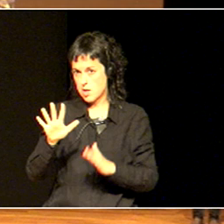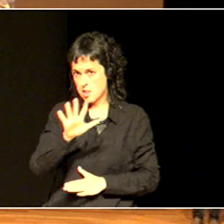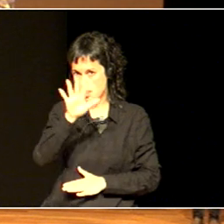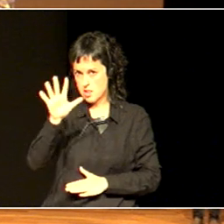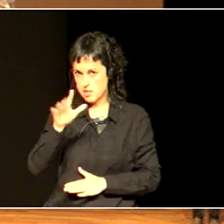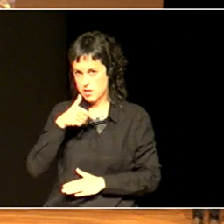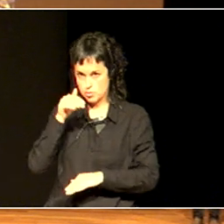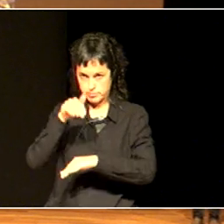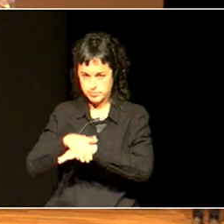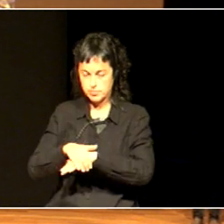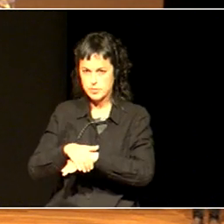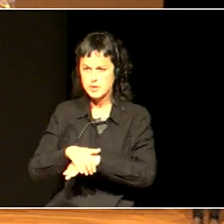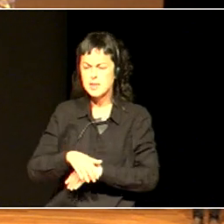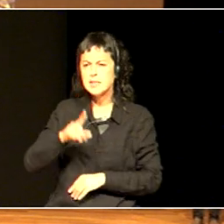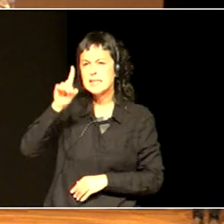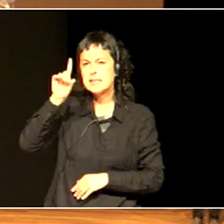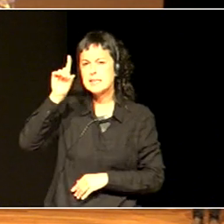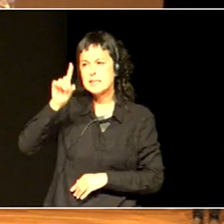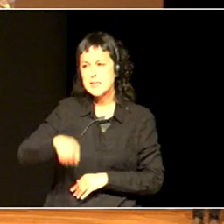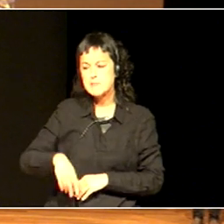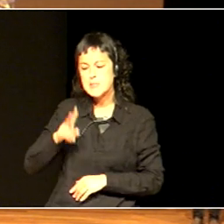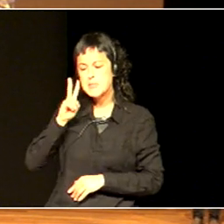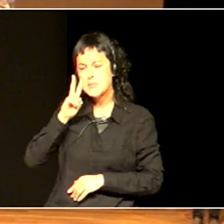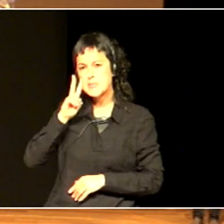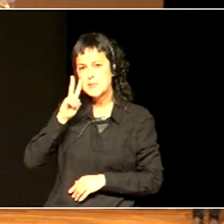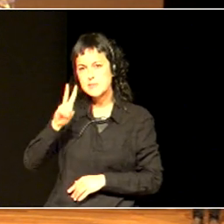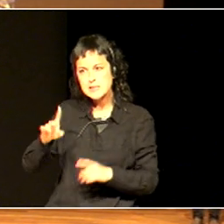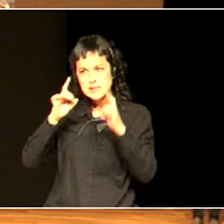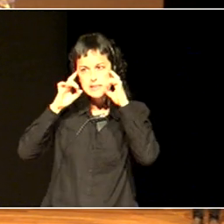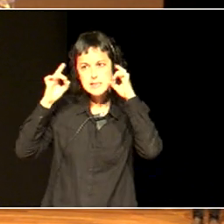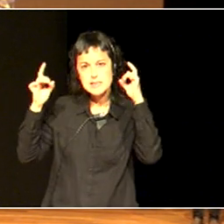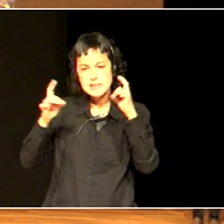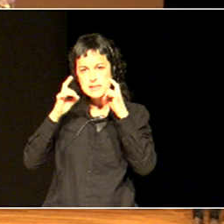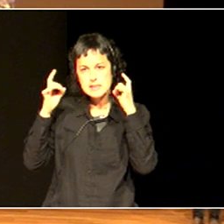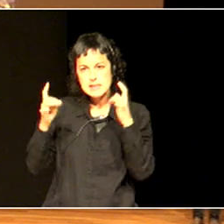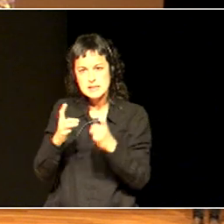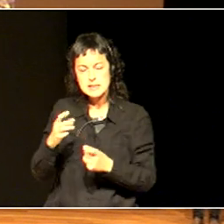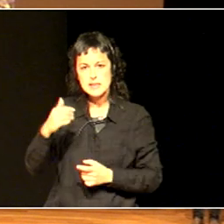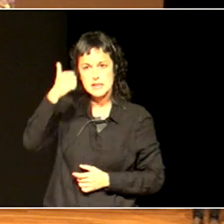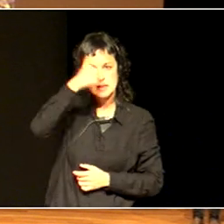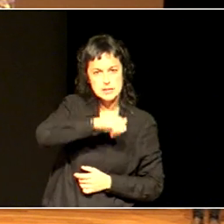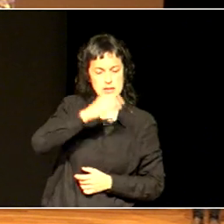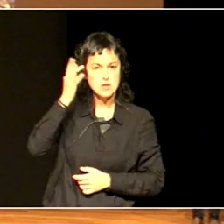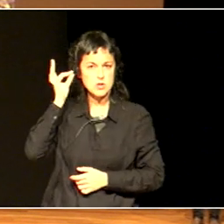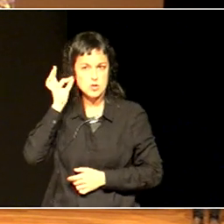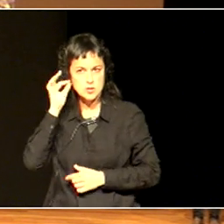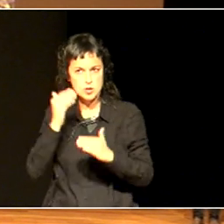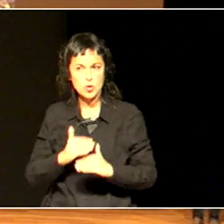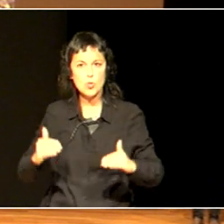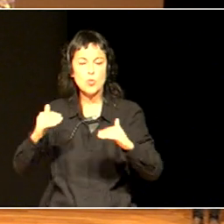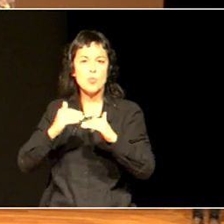about integrating gender equality into ideas of sustainable development for the city. For example, through